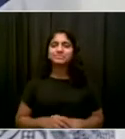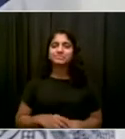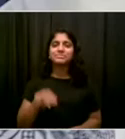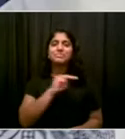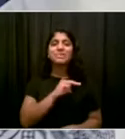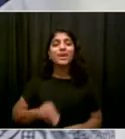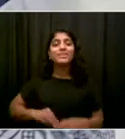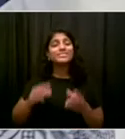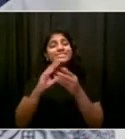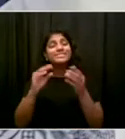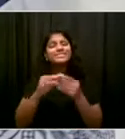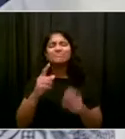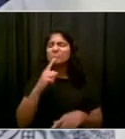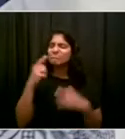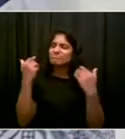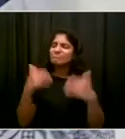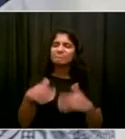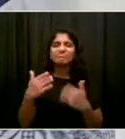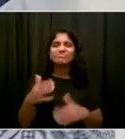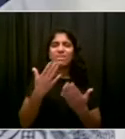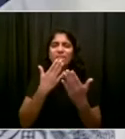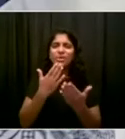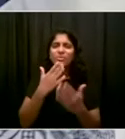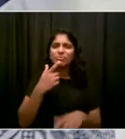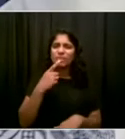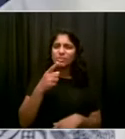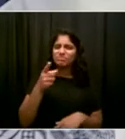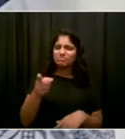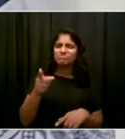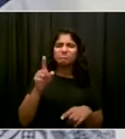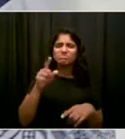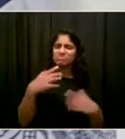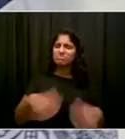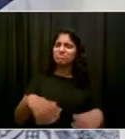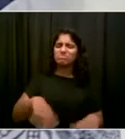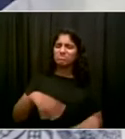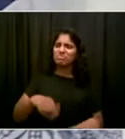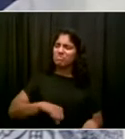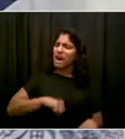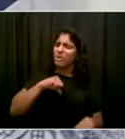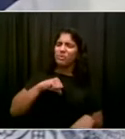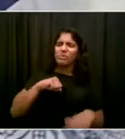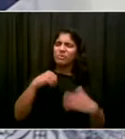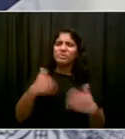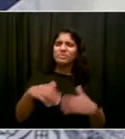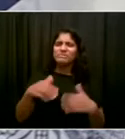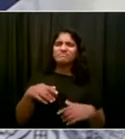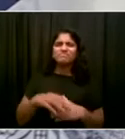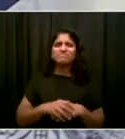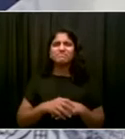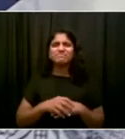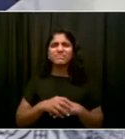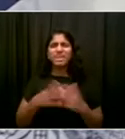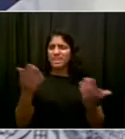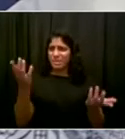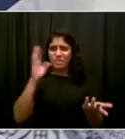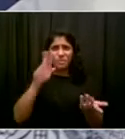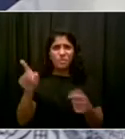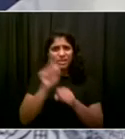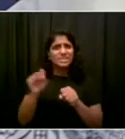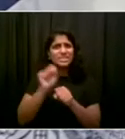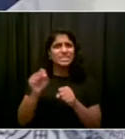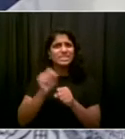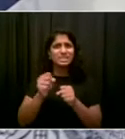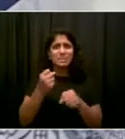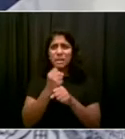hospitals and clinics. Really amazing, but also leading the way on equity. This is another example to people of this city. Health and